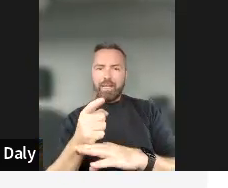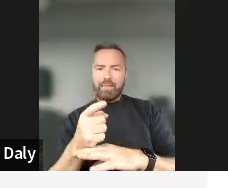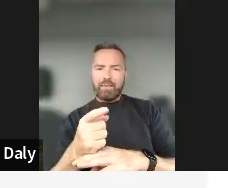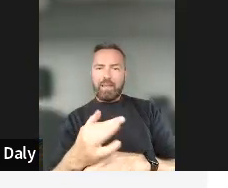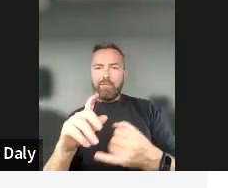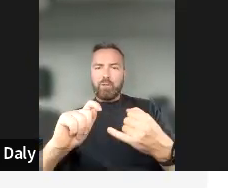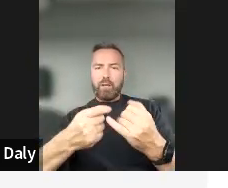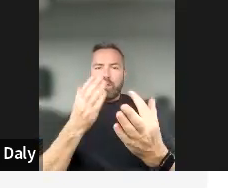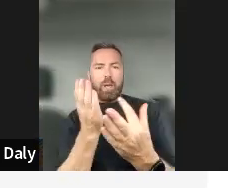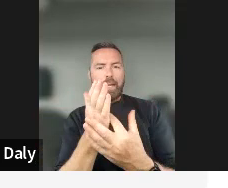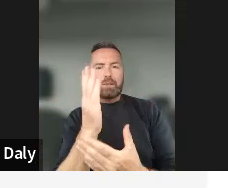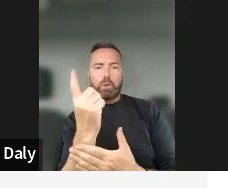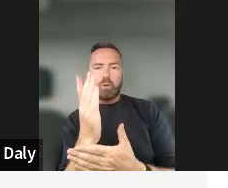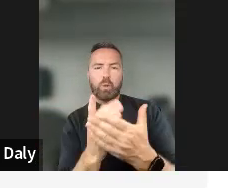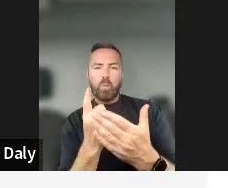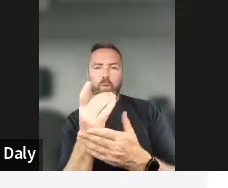the public sector.